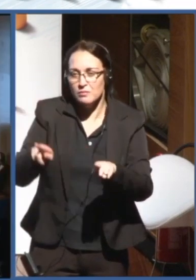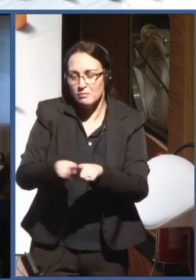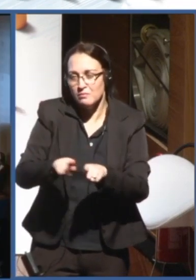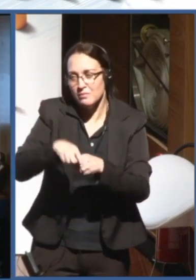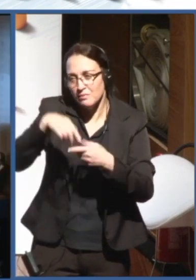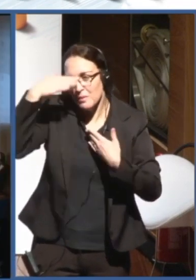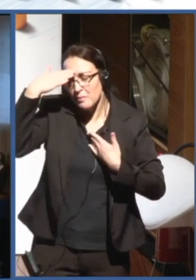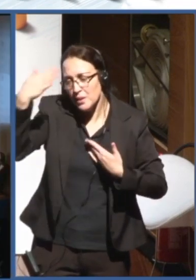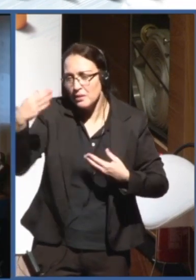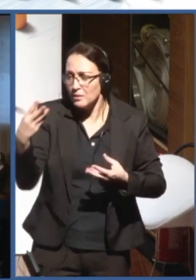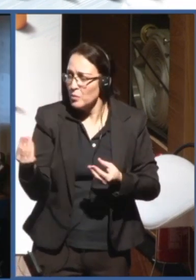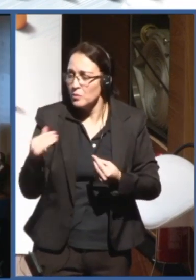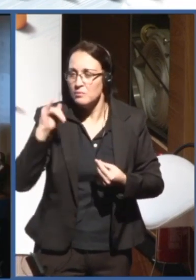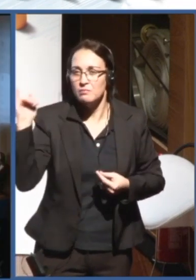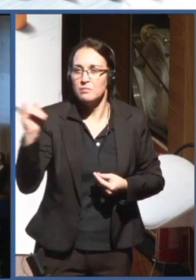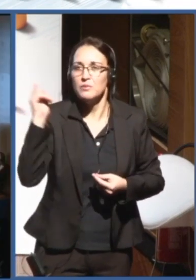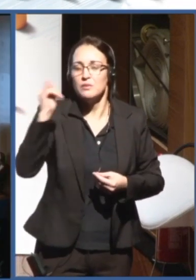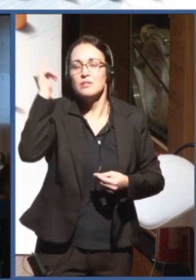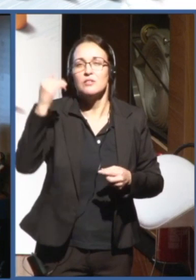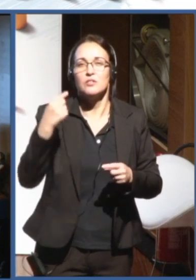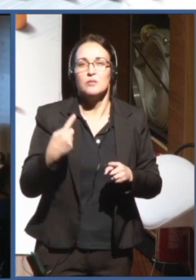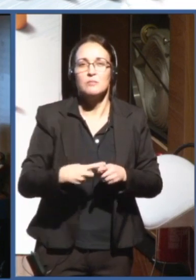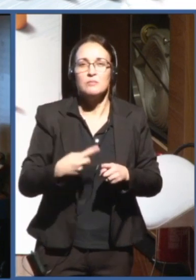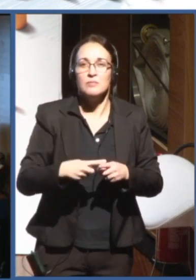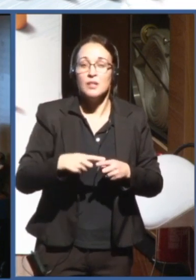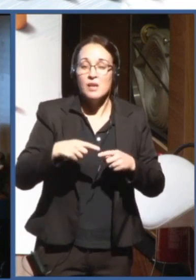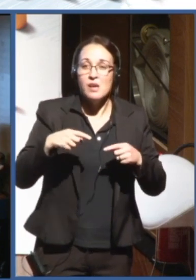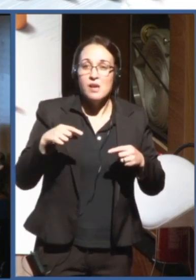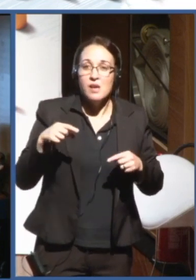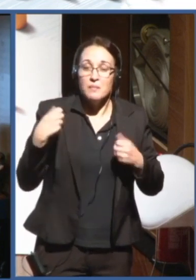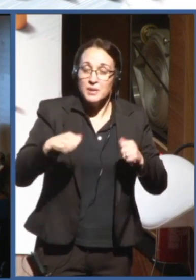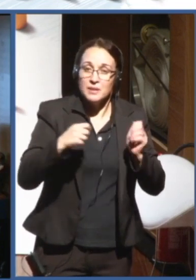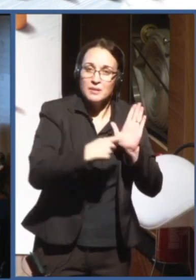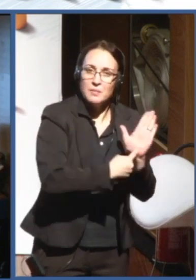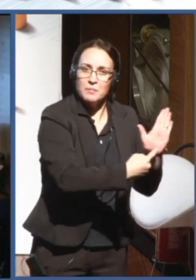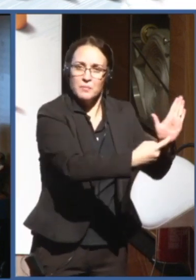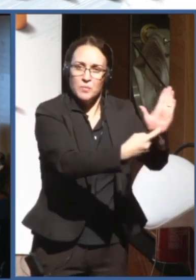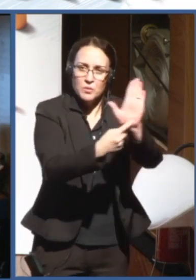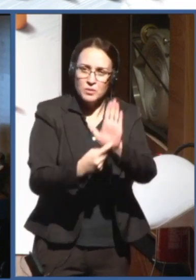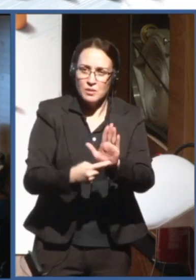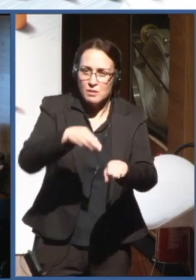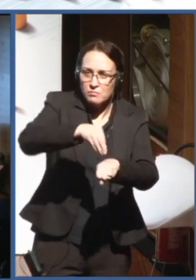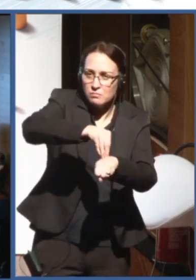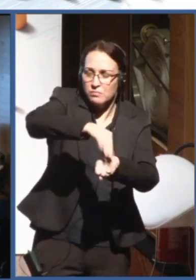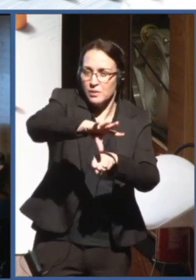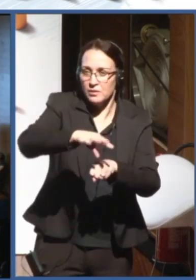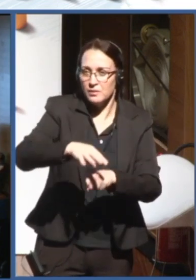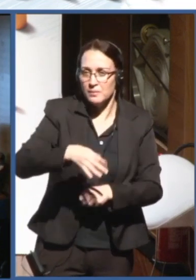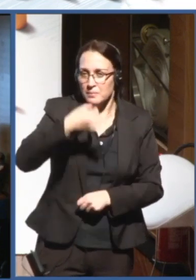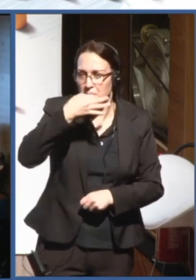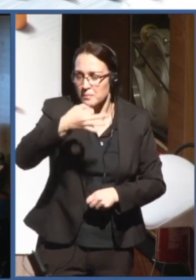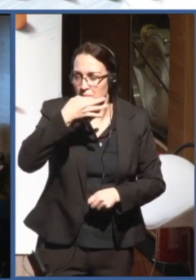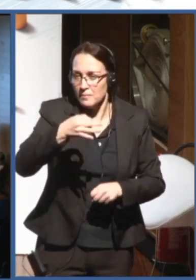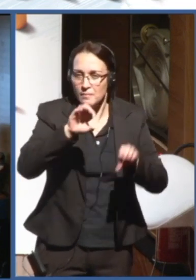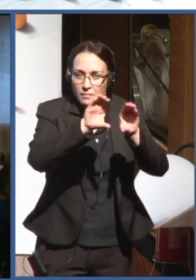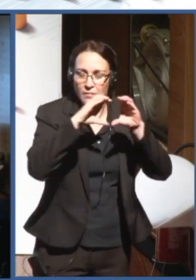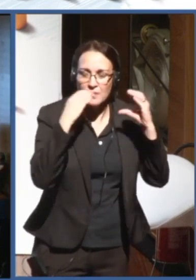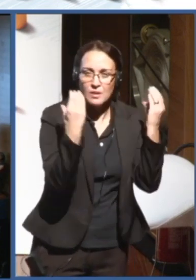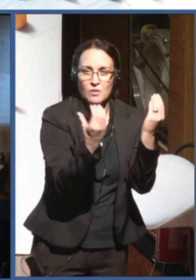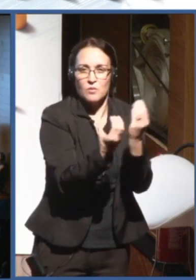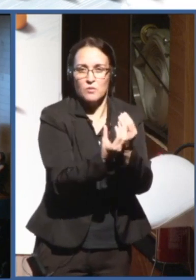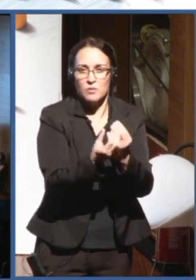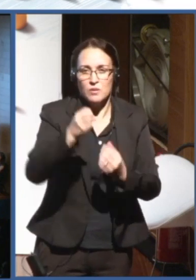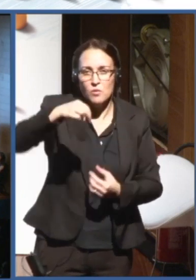highlighting the open education resource recommendation was adopted by General Conference of UNESCO. This is also very linked to open data, and it was mentioned in the